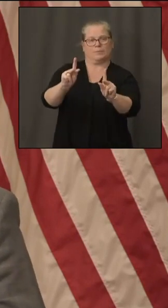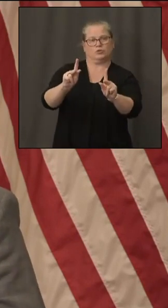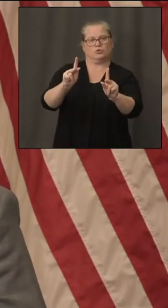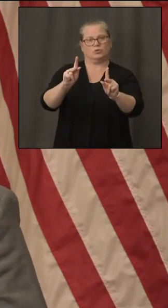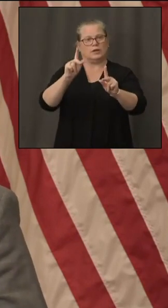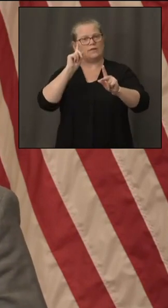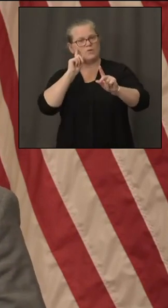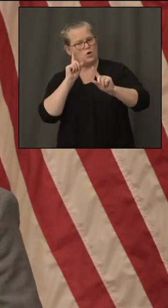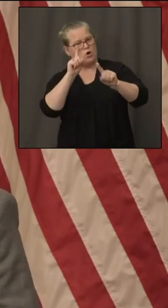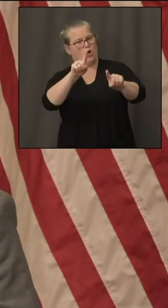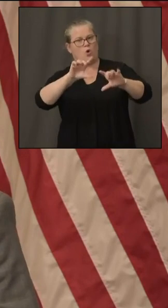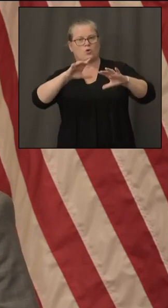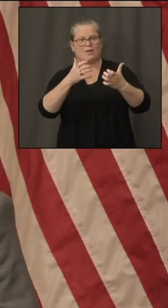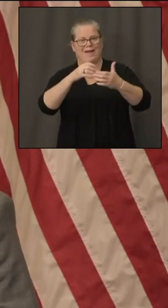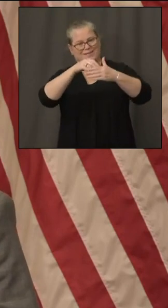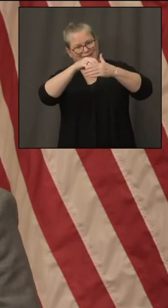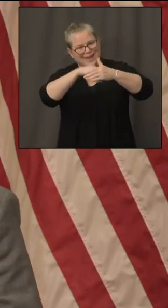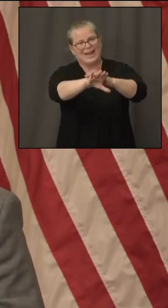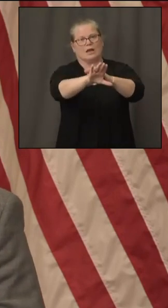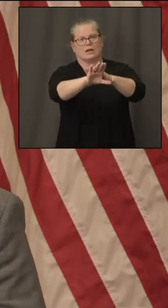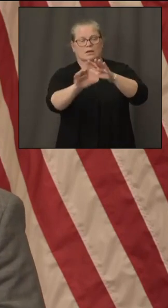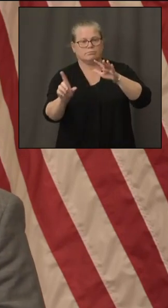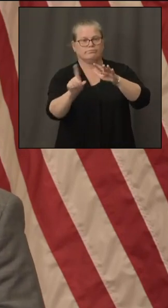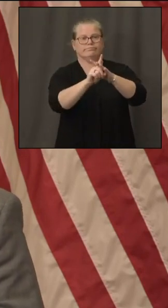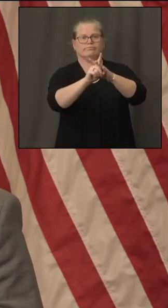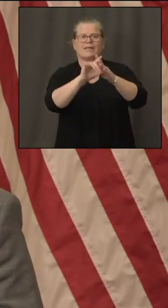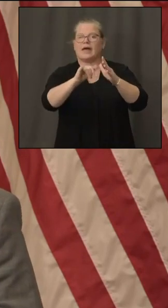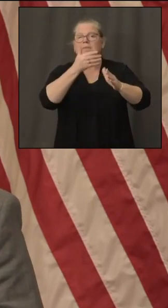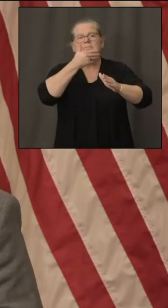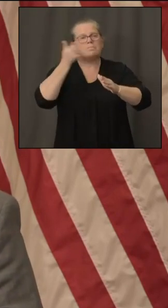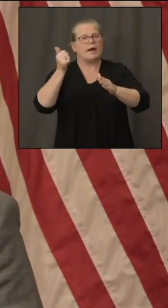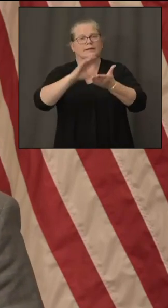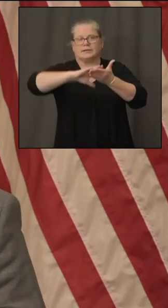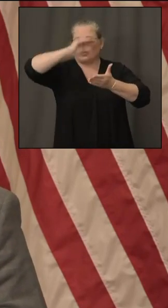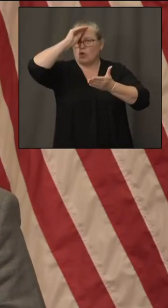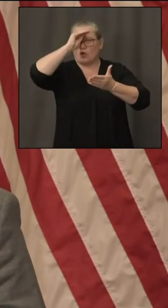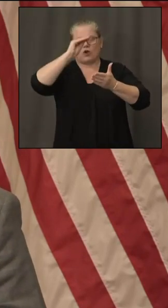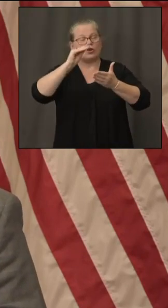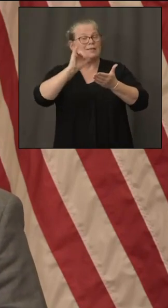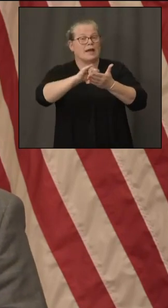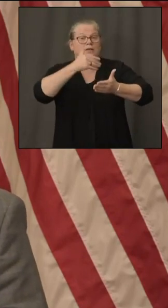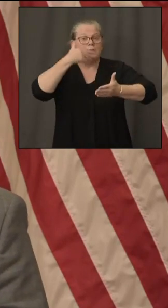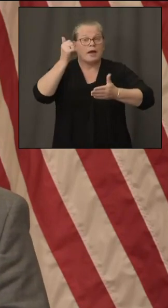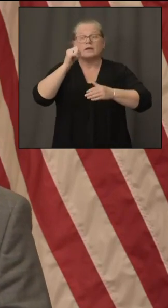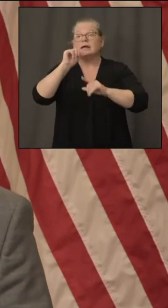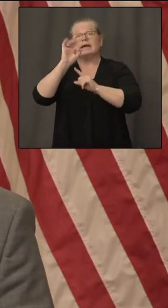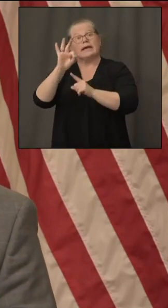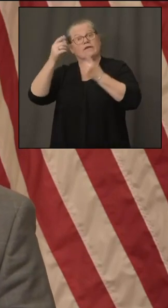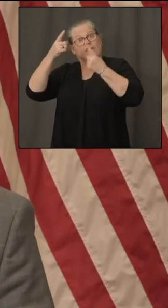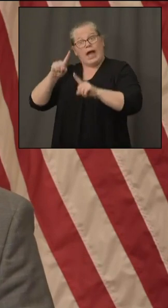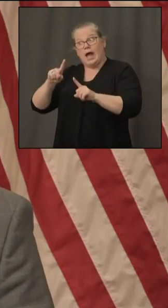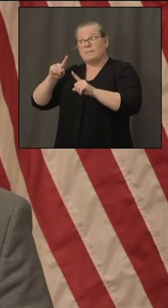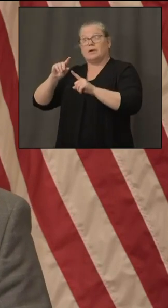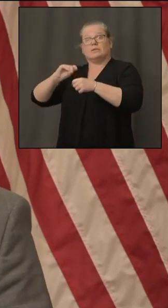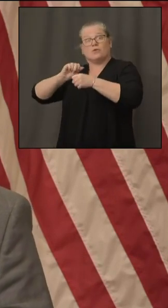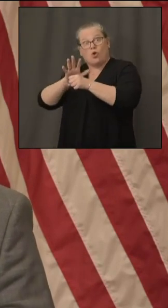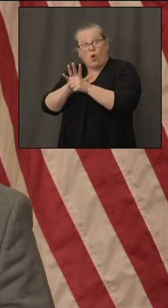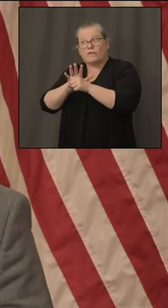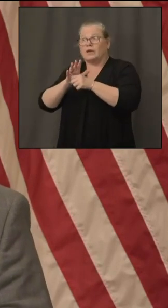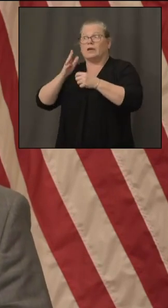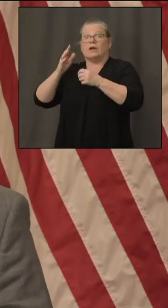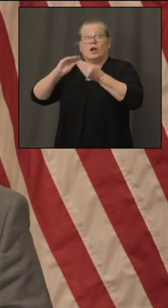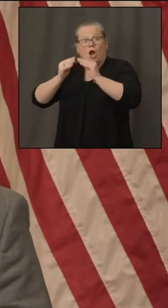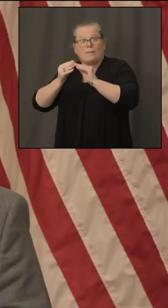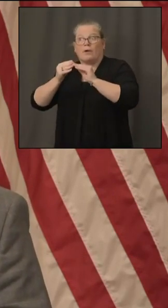we support when decisions have to be made to ramp down to promote health and safety but we also want to make sure if this is here for the long haul